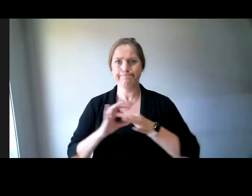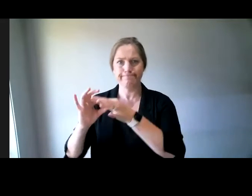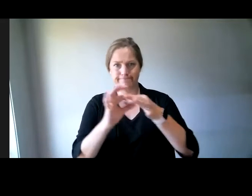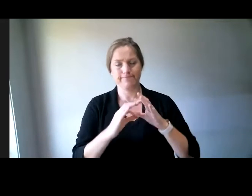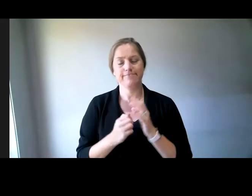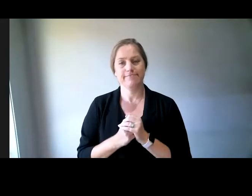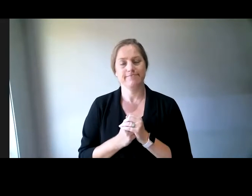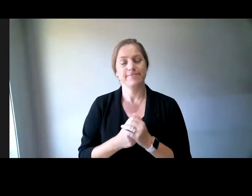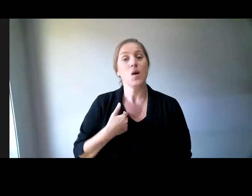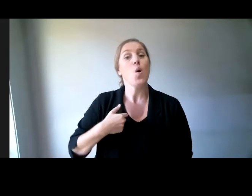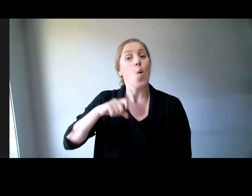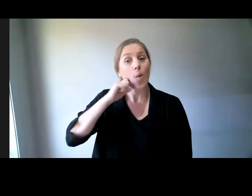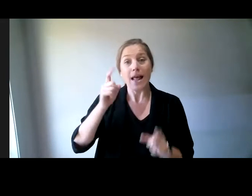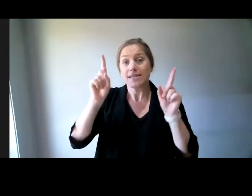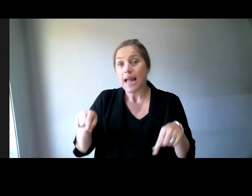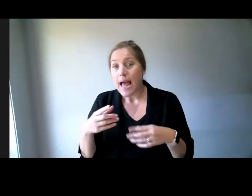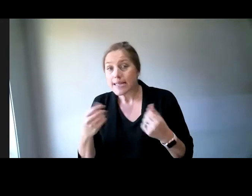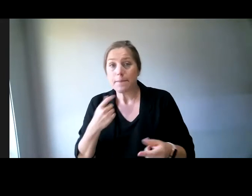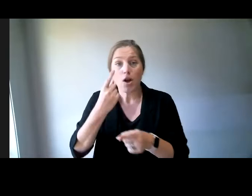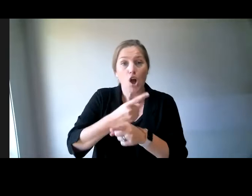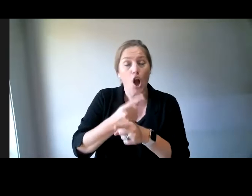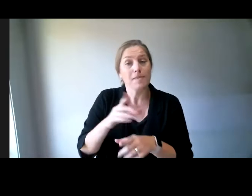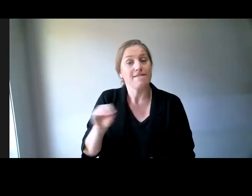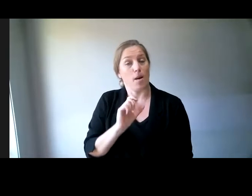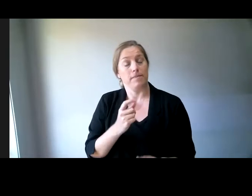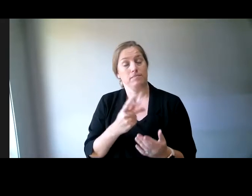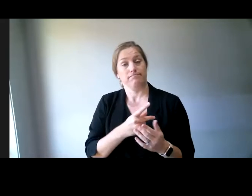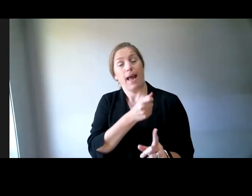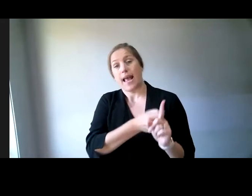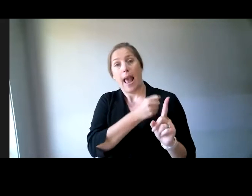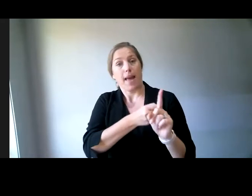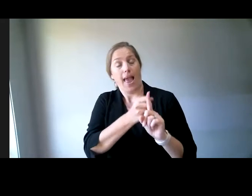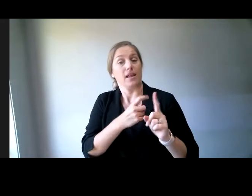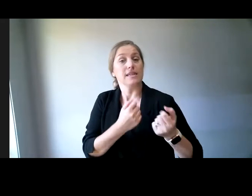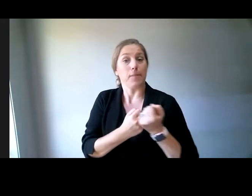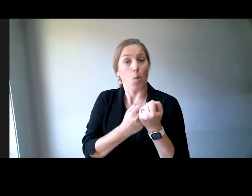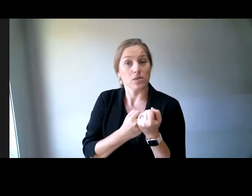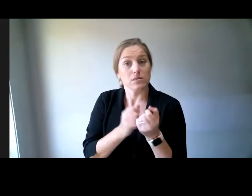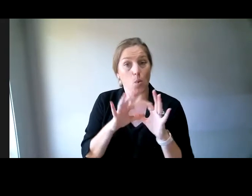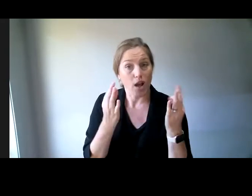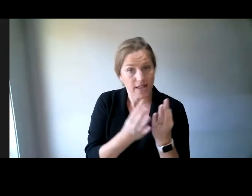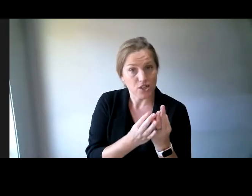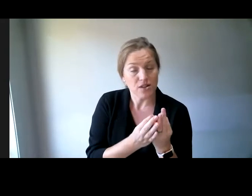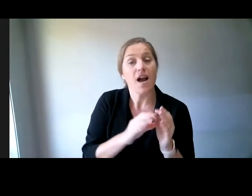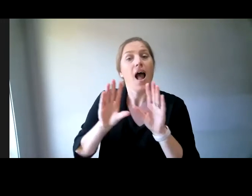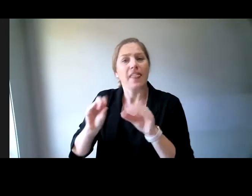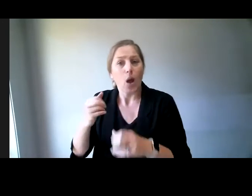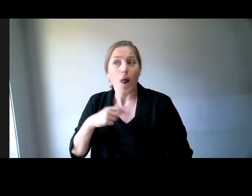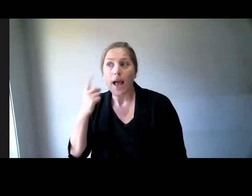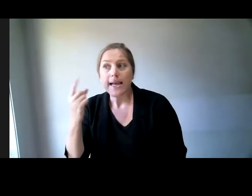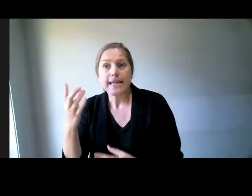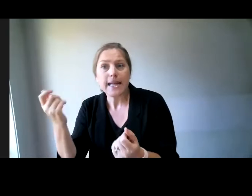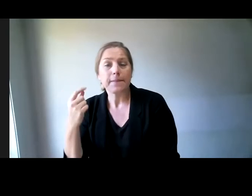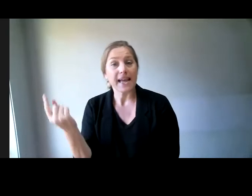remarks from a few of our campaign supporters, before moving on to talk about the upcoming election and what individuals and organisations